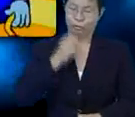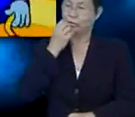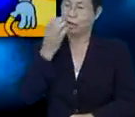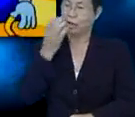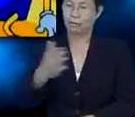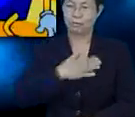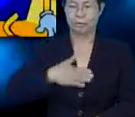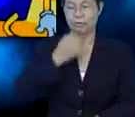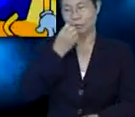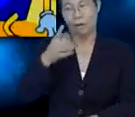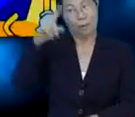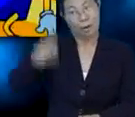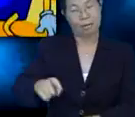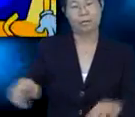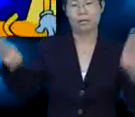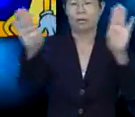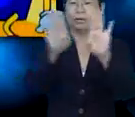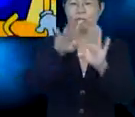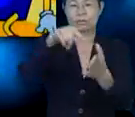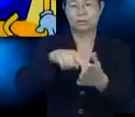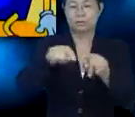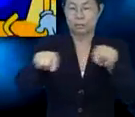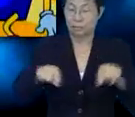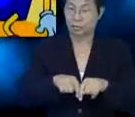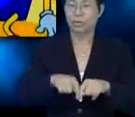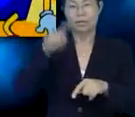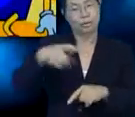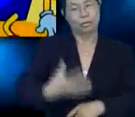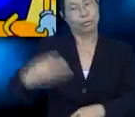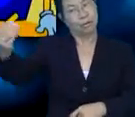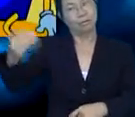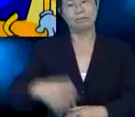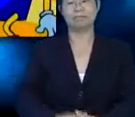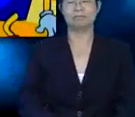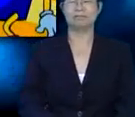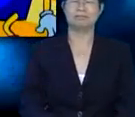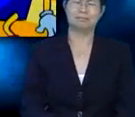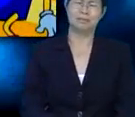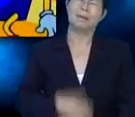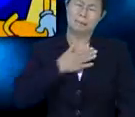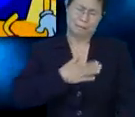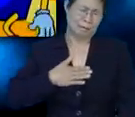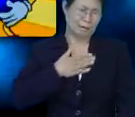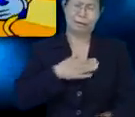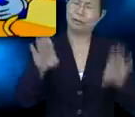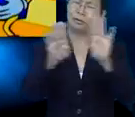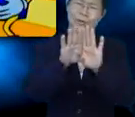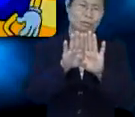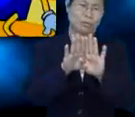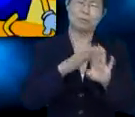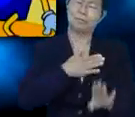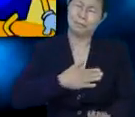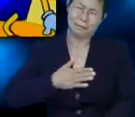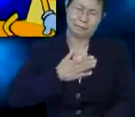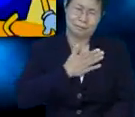Hello, I'm sorry to tell you this, but I have to close this place. So you'll have to leave. Hmm,